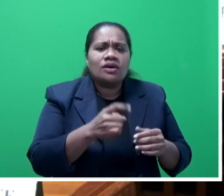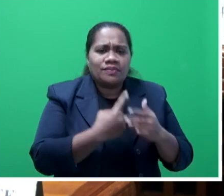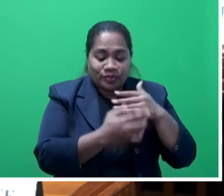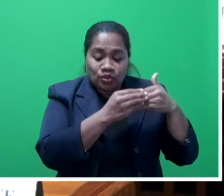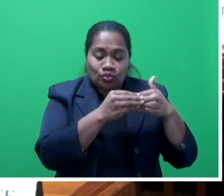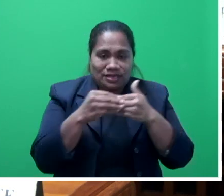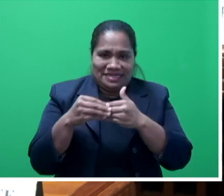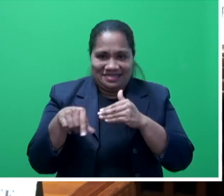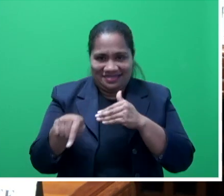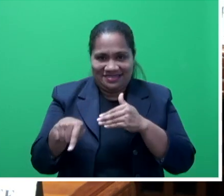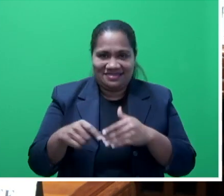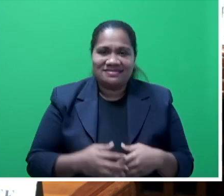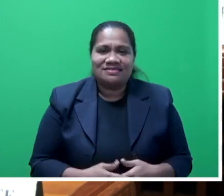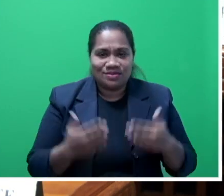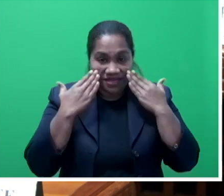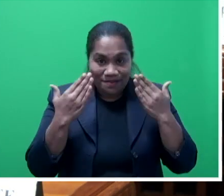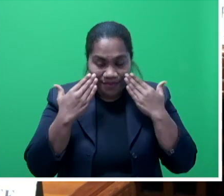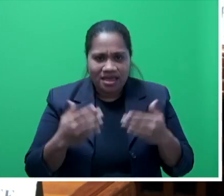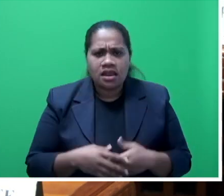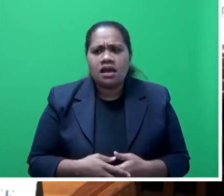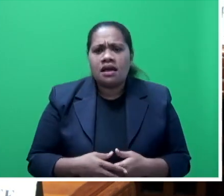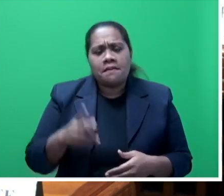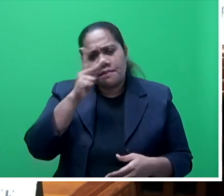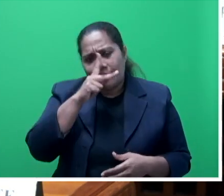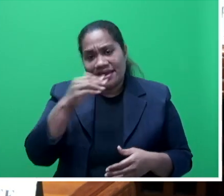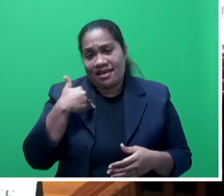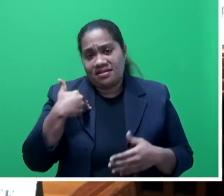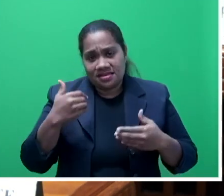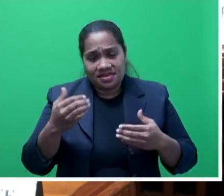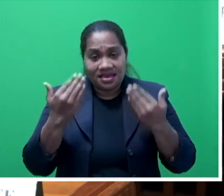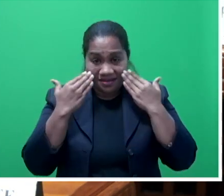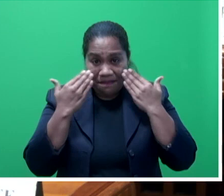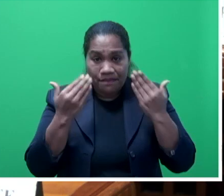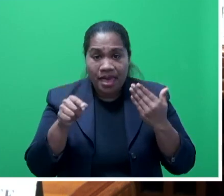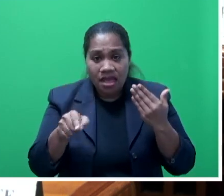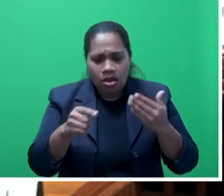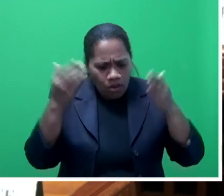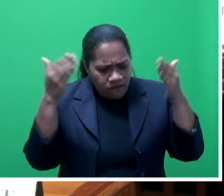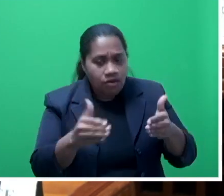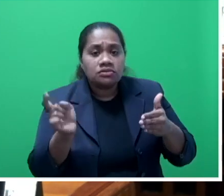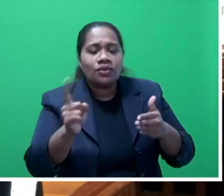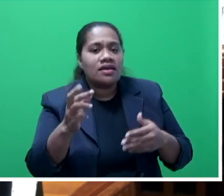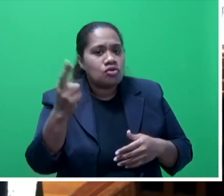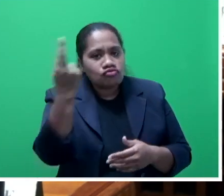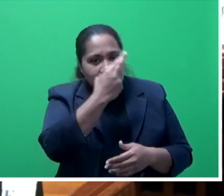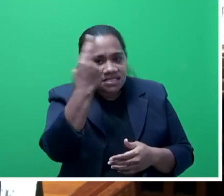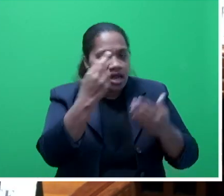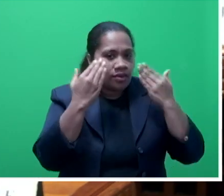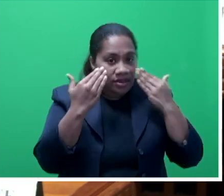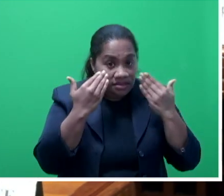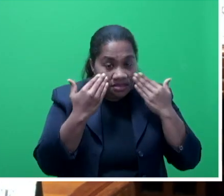campaign, the public health campaign and particularly focus on the risk awareness and